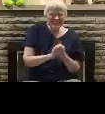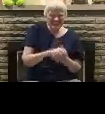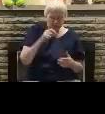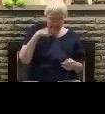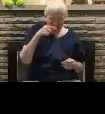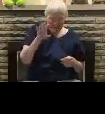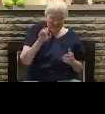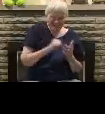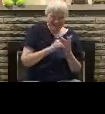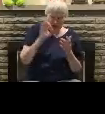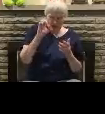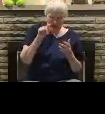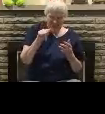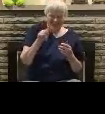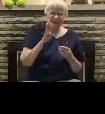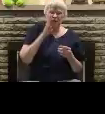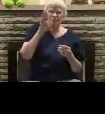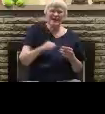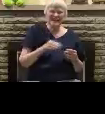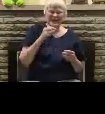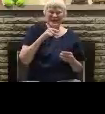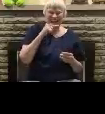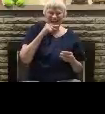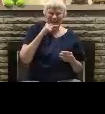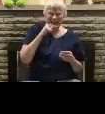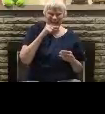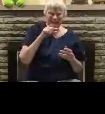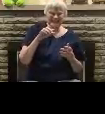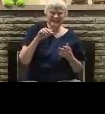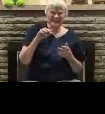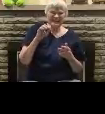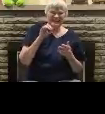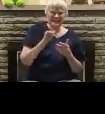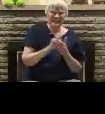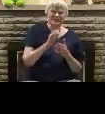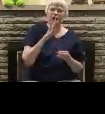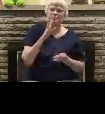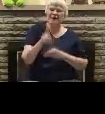it's okay to be gay, those of you who run around saying, they're born gay. That's talking about you right here.